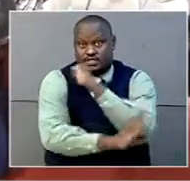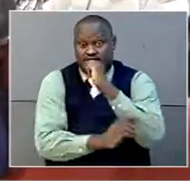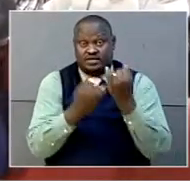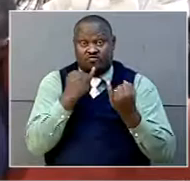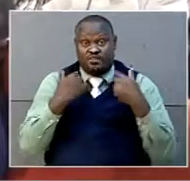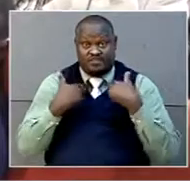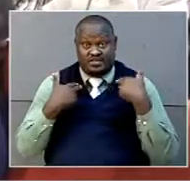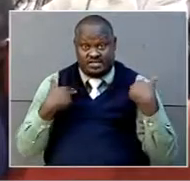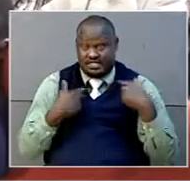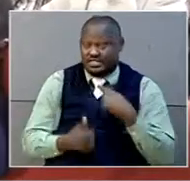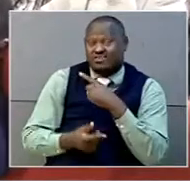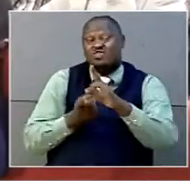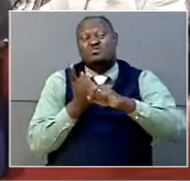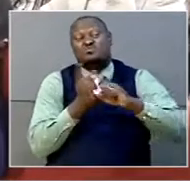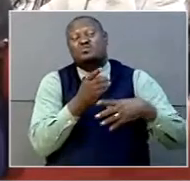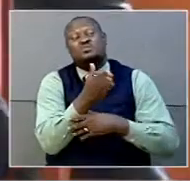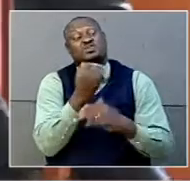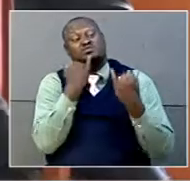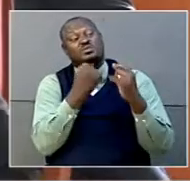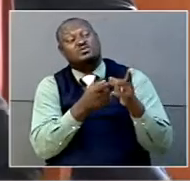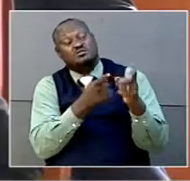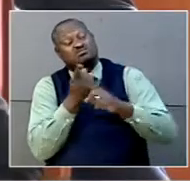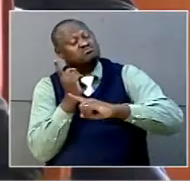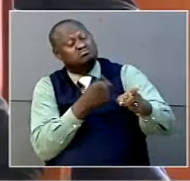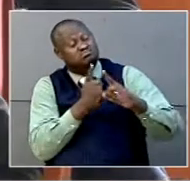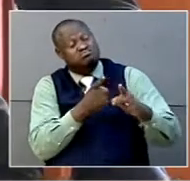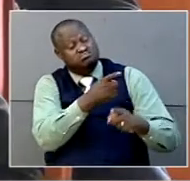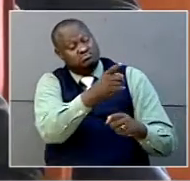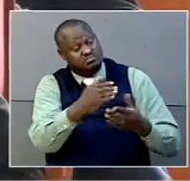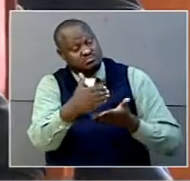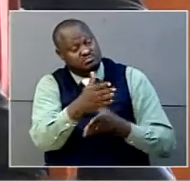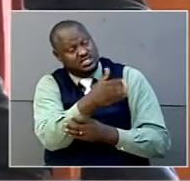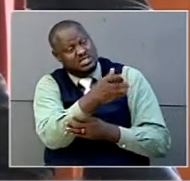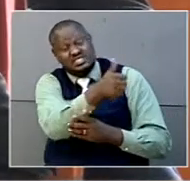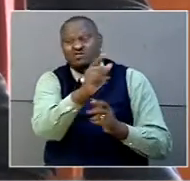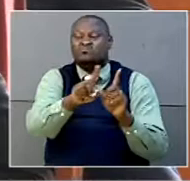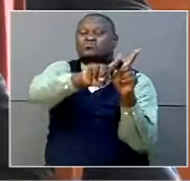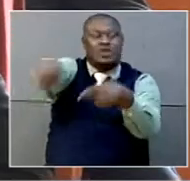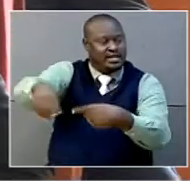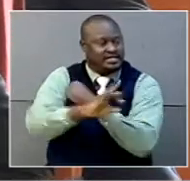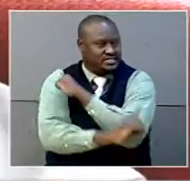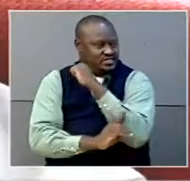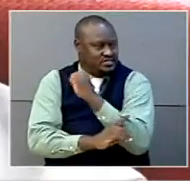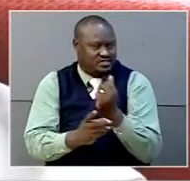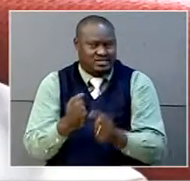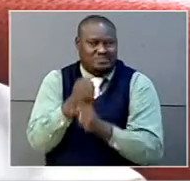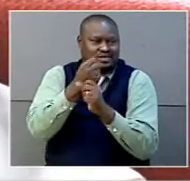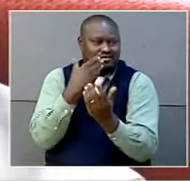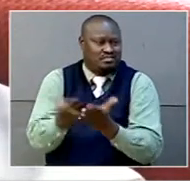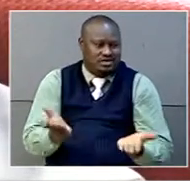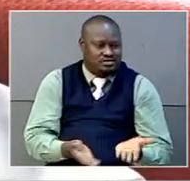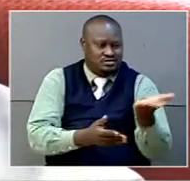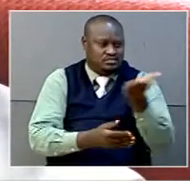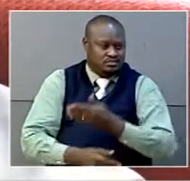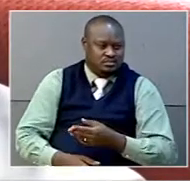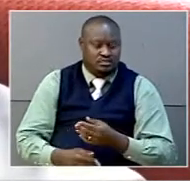on their side have accused the Ministry of Information and Communications Technology for neglect and inadequate funding. The information